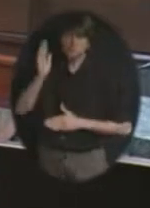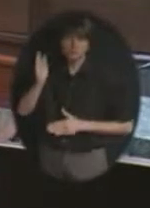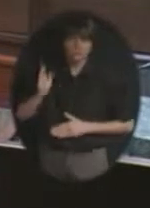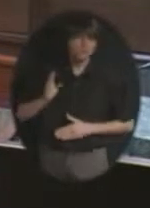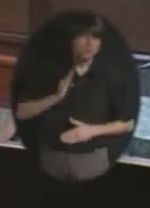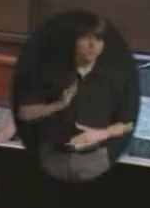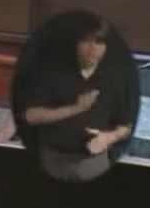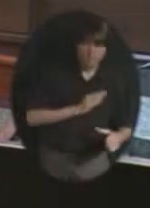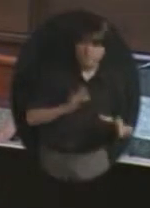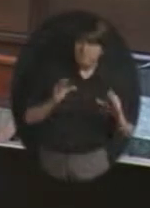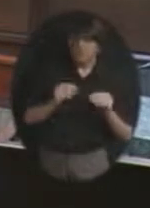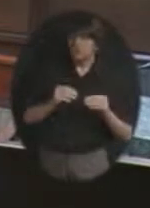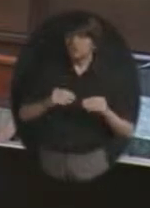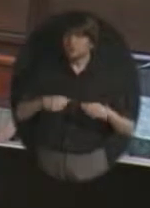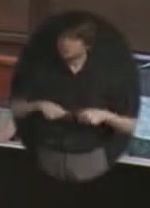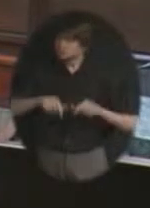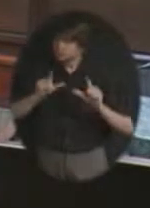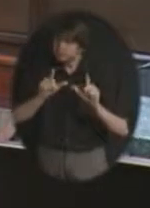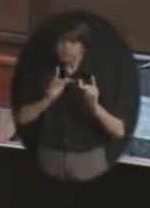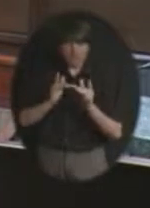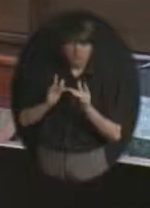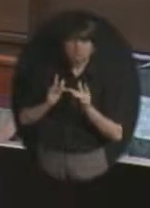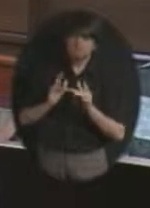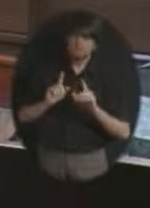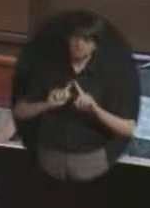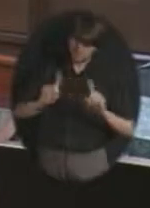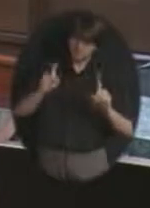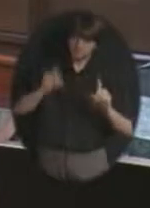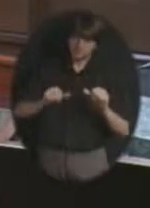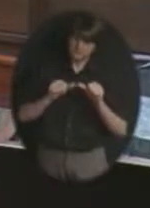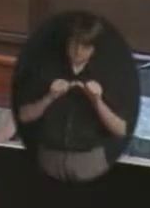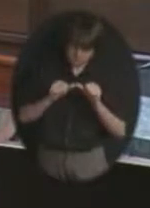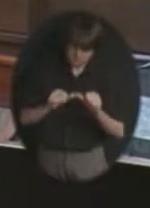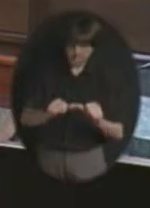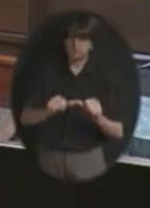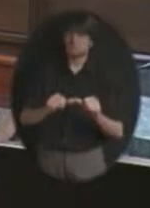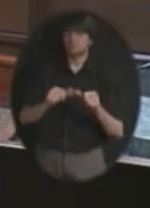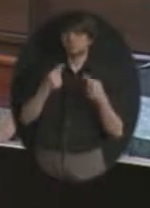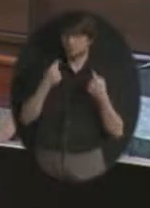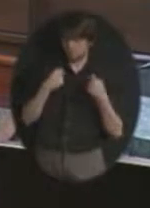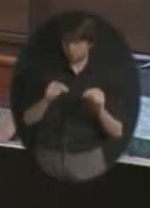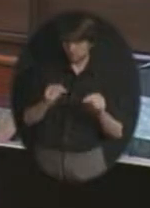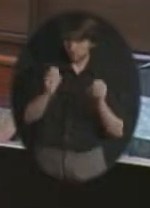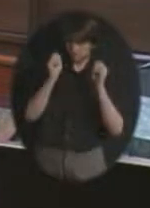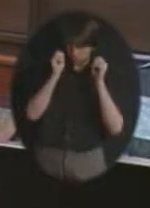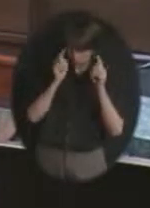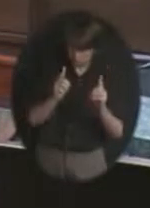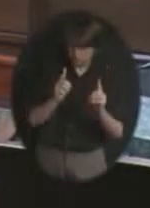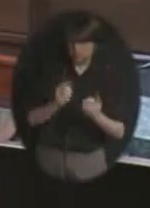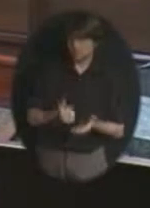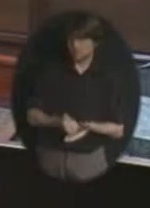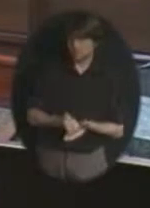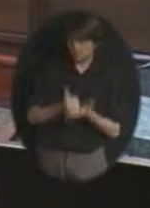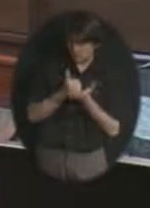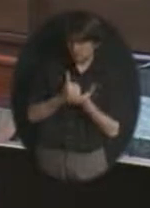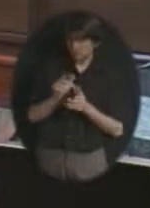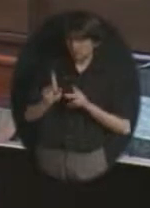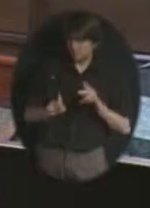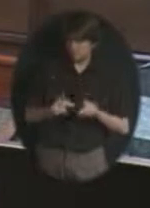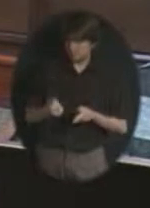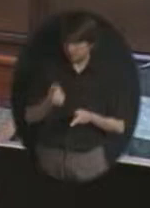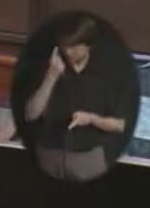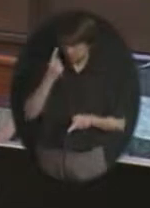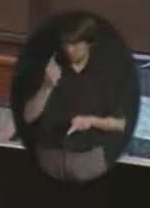We run things on the website. But we still need to continue looking for ways to get that information in front of people and make sure that they understand it so they can